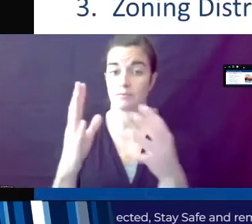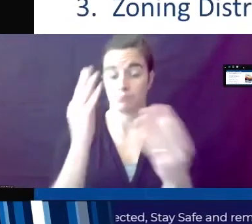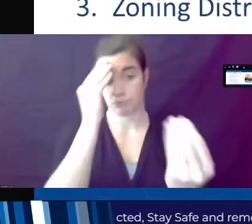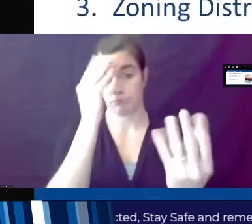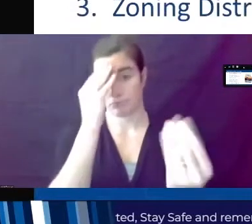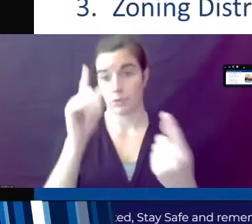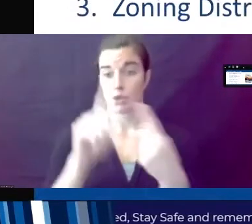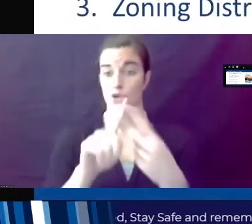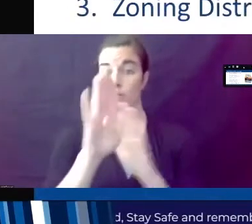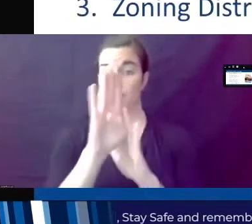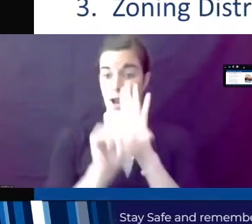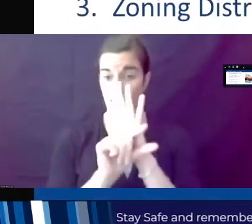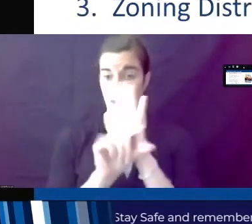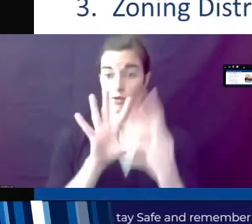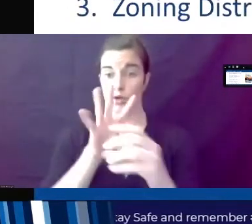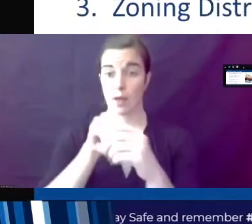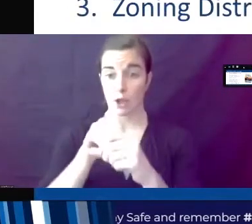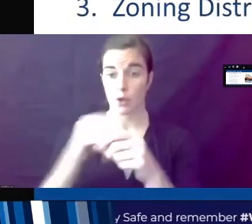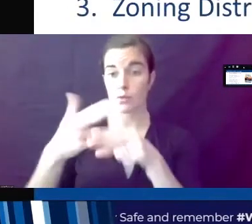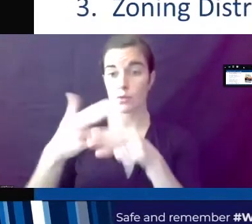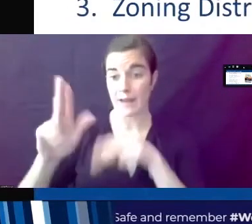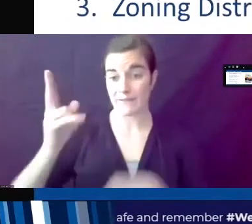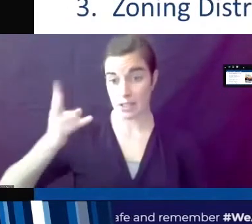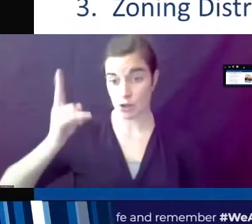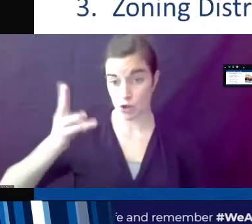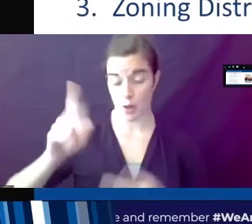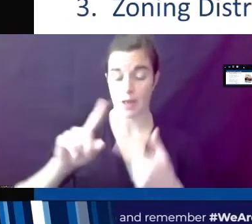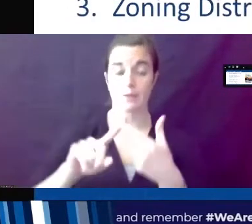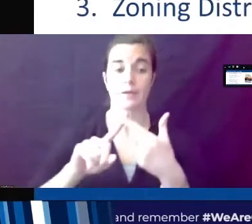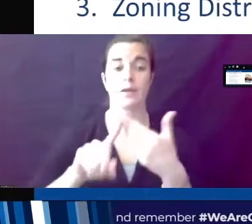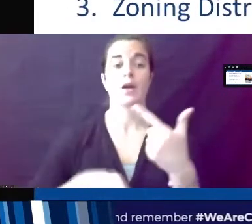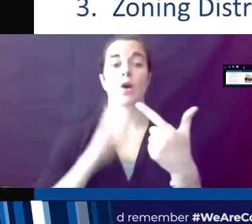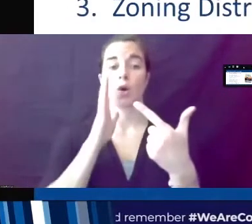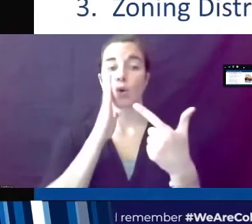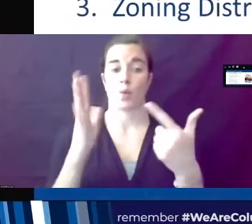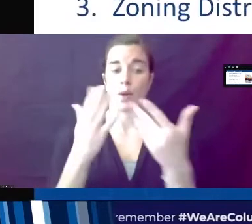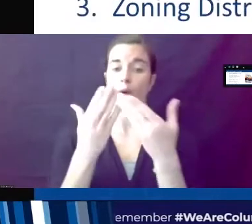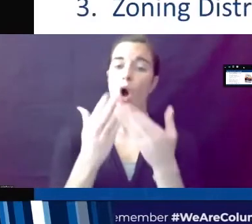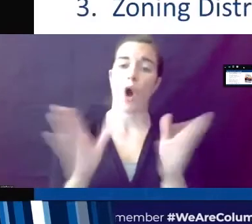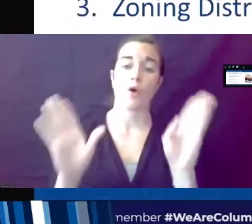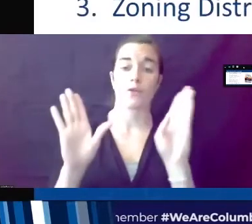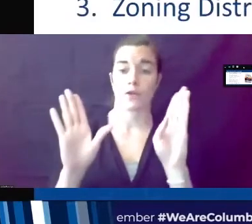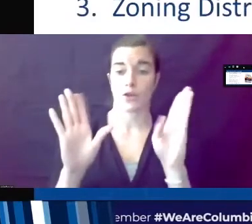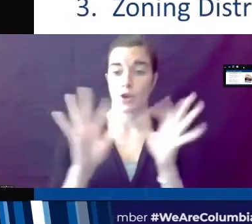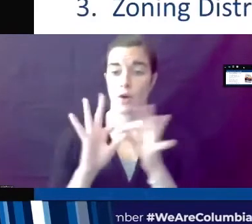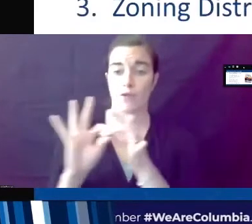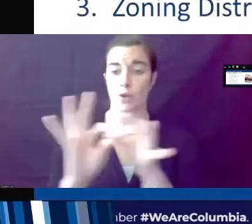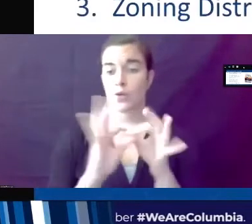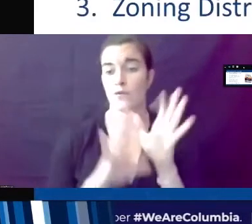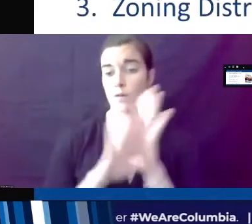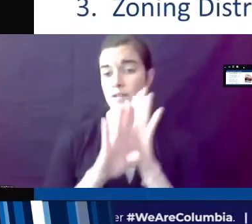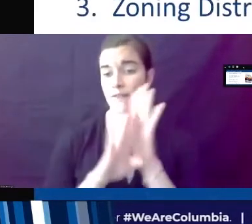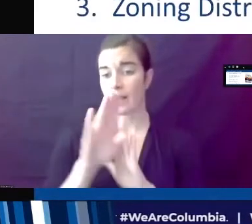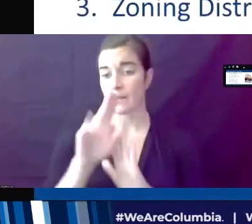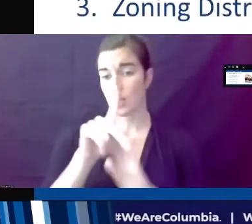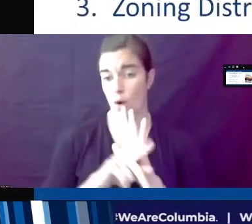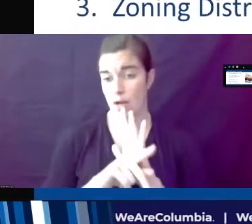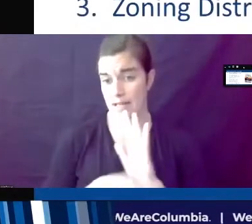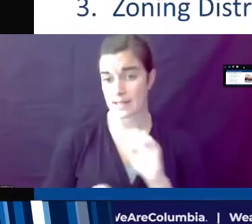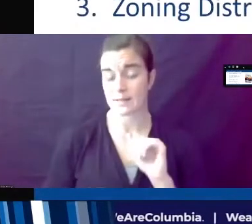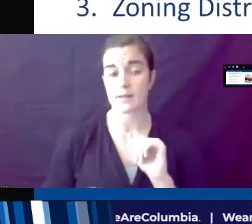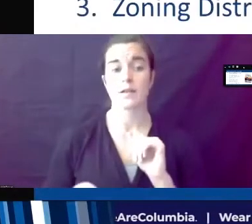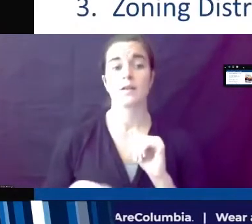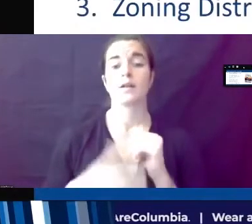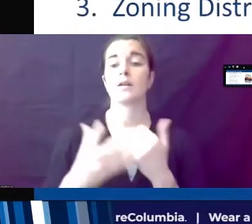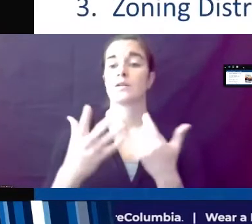to the project to include a brief history. We will move into an overview of the Uniform Development Ordinance. So while the matter